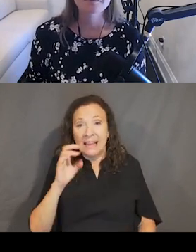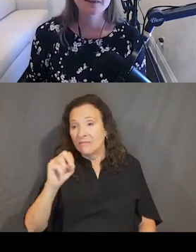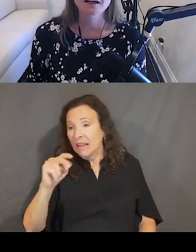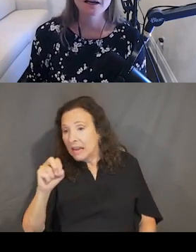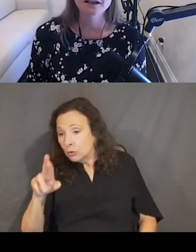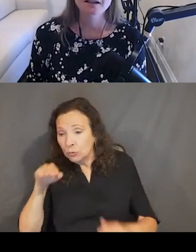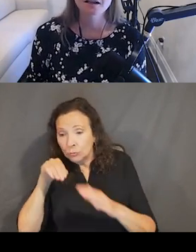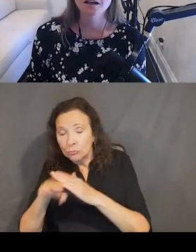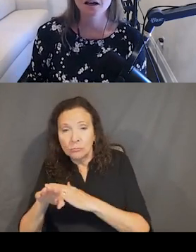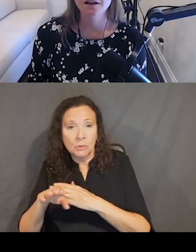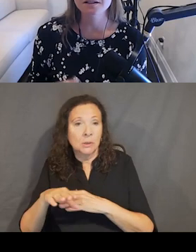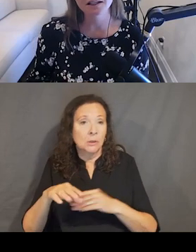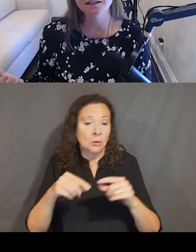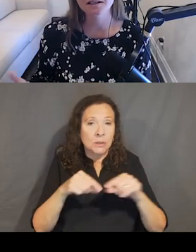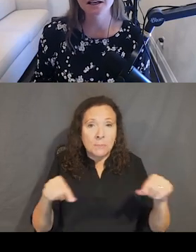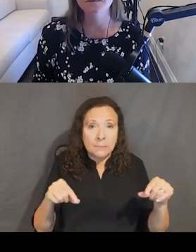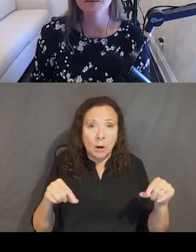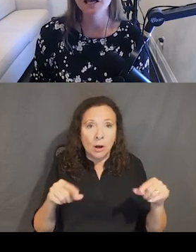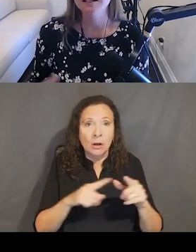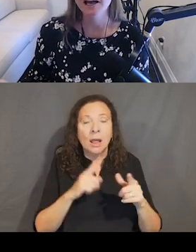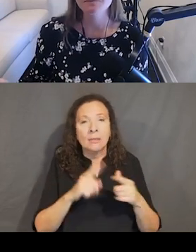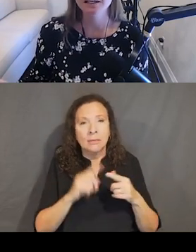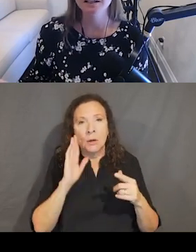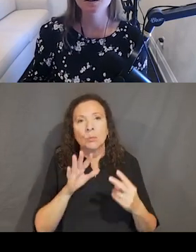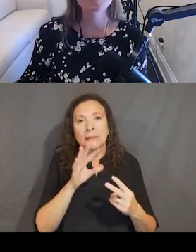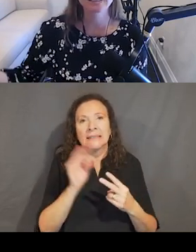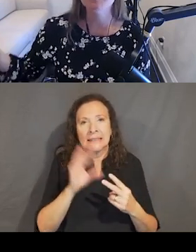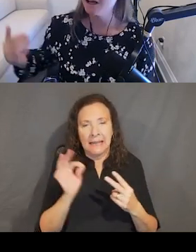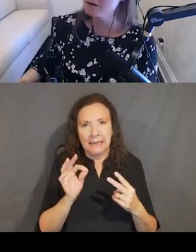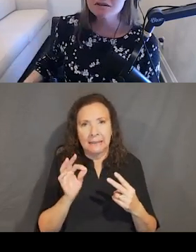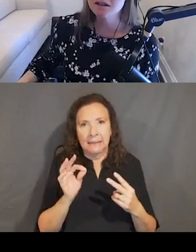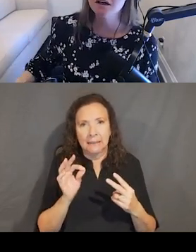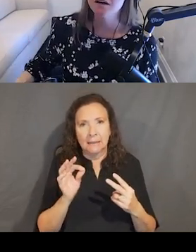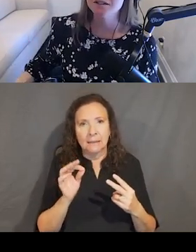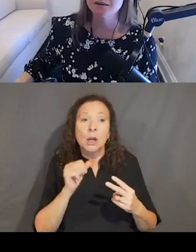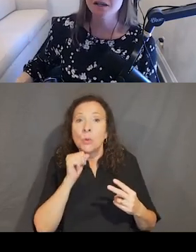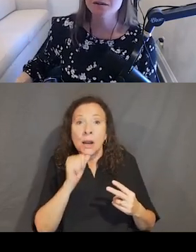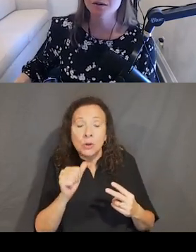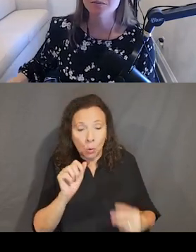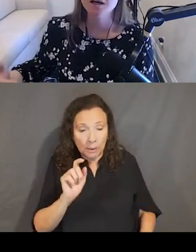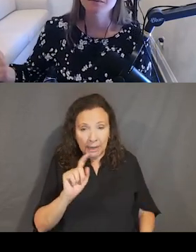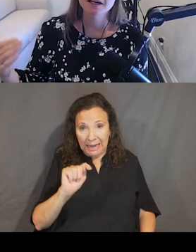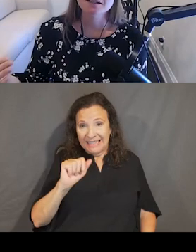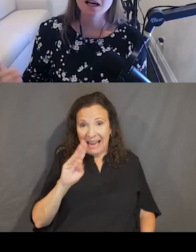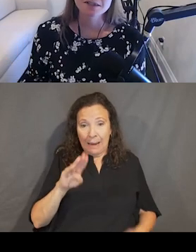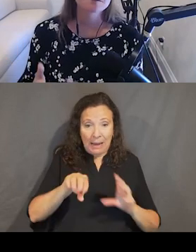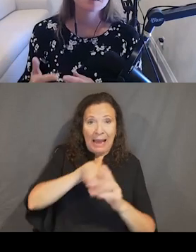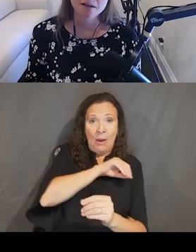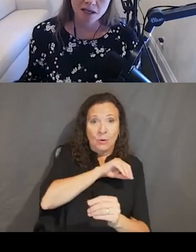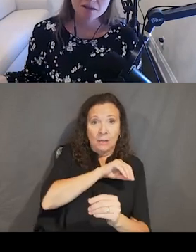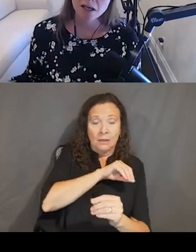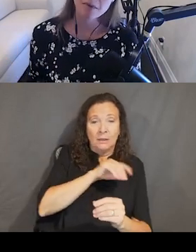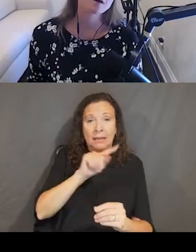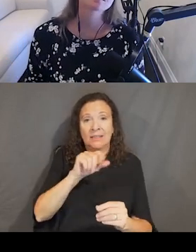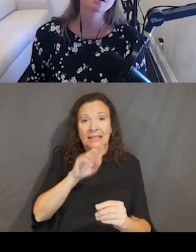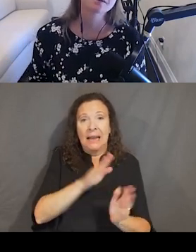then I get the selected state. And if I tab again, I don't tab out of the checkbox group. My next tab takes me